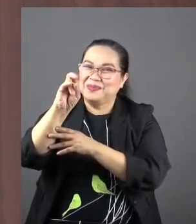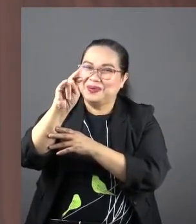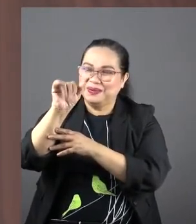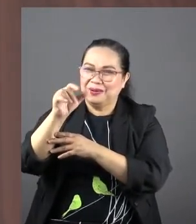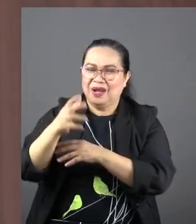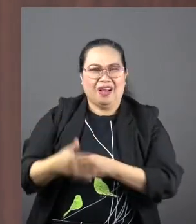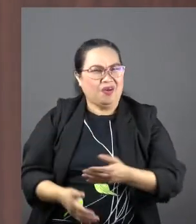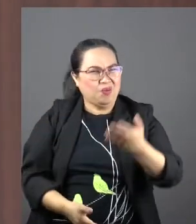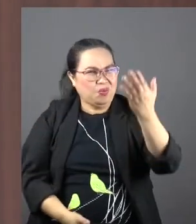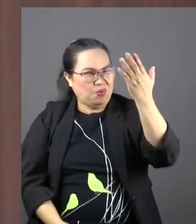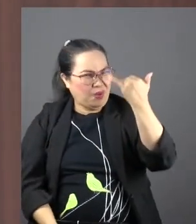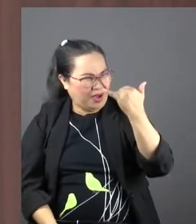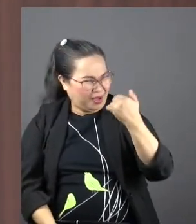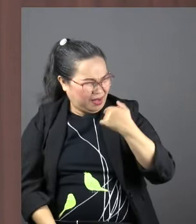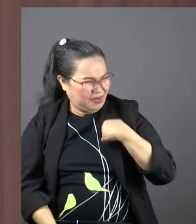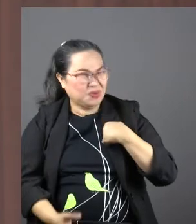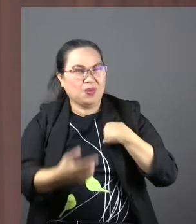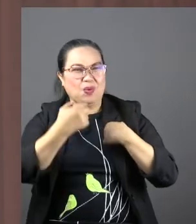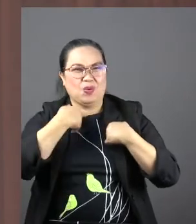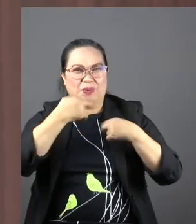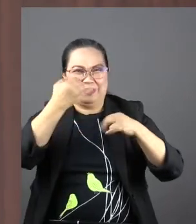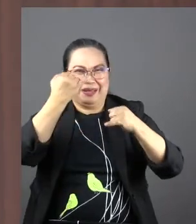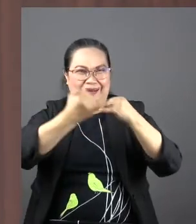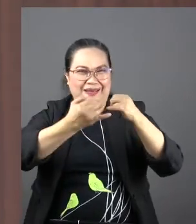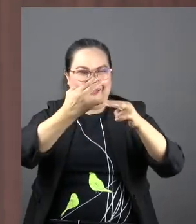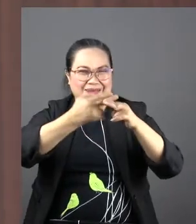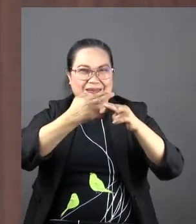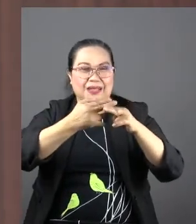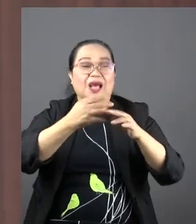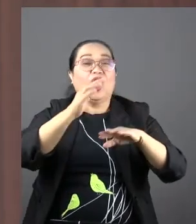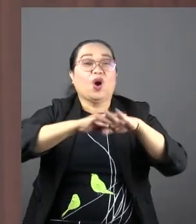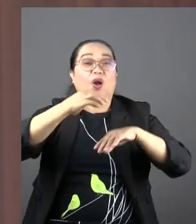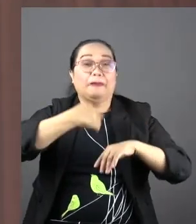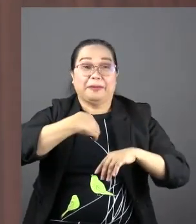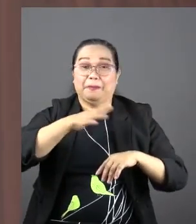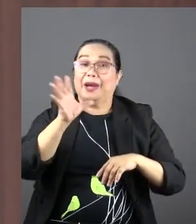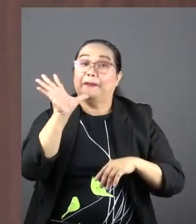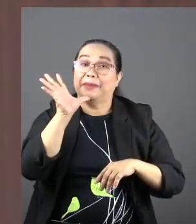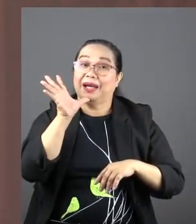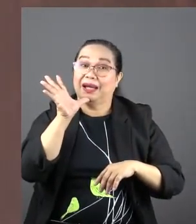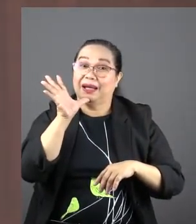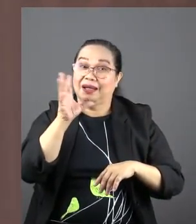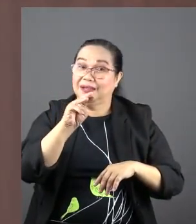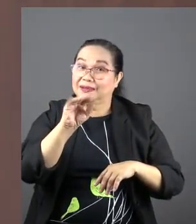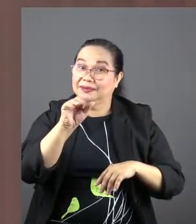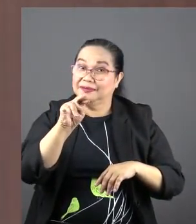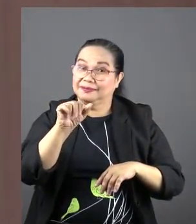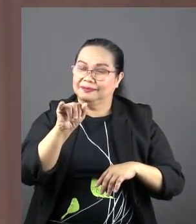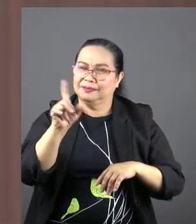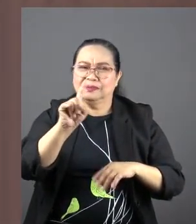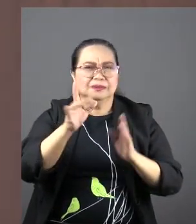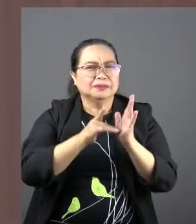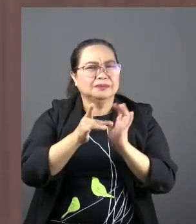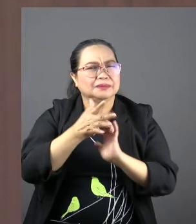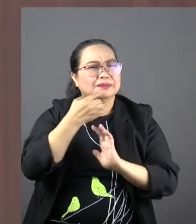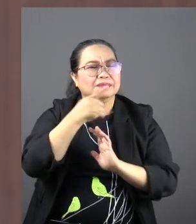say why are you calling me Mrs. Pabiona? Call me mama. That's the equivalent here. What is Jesus doing?